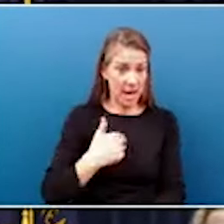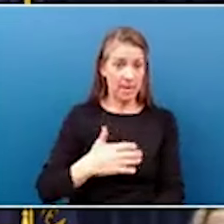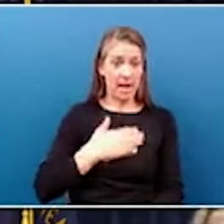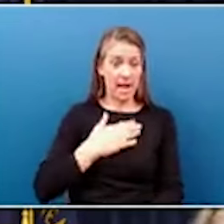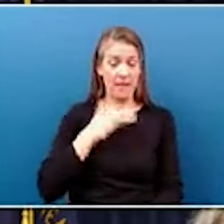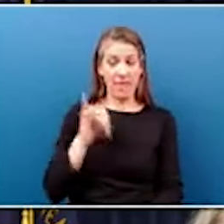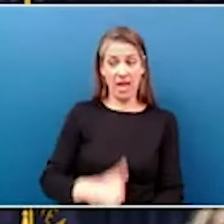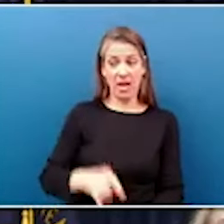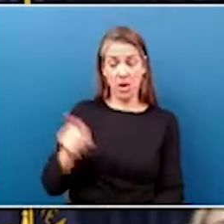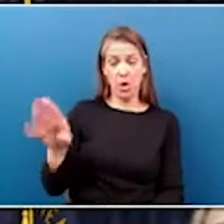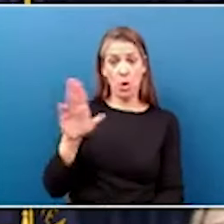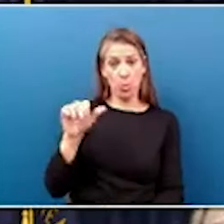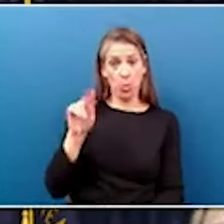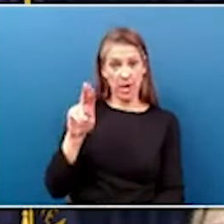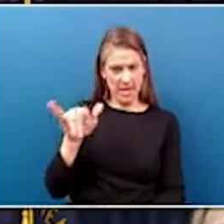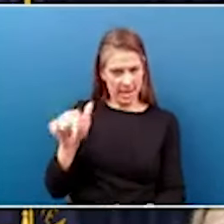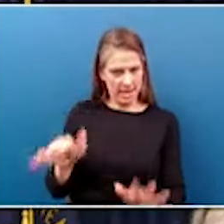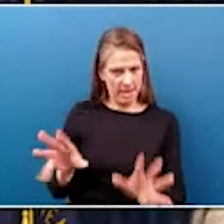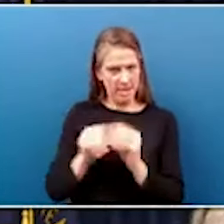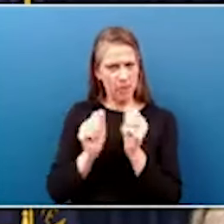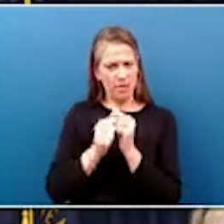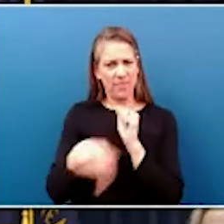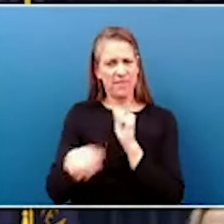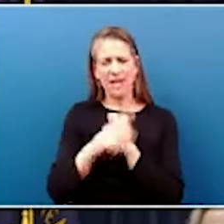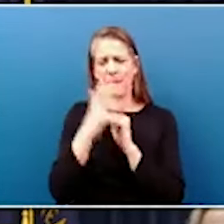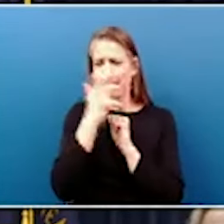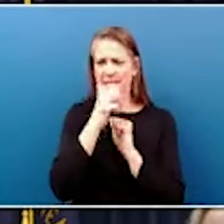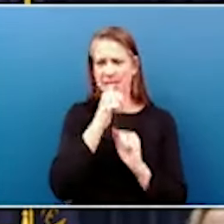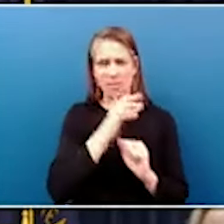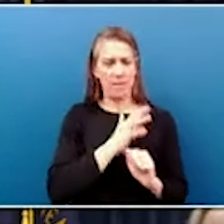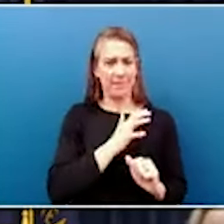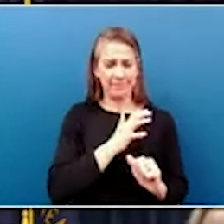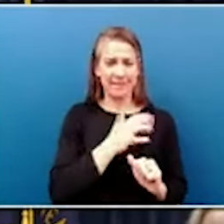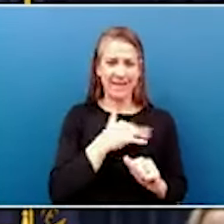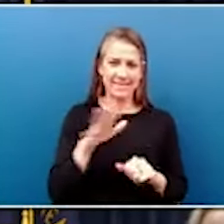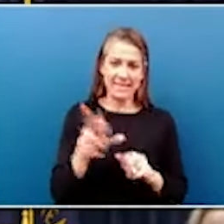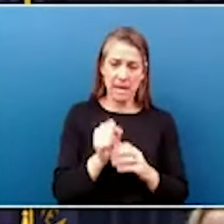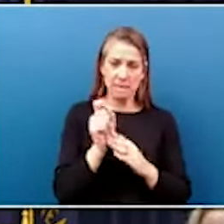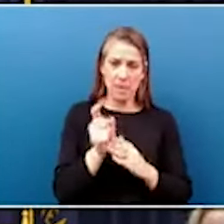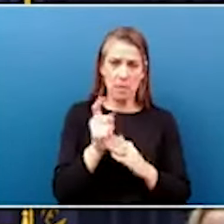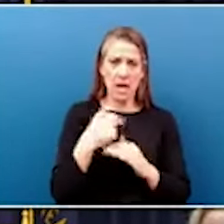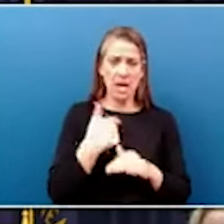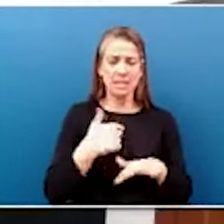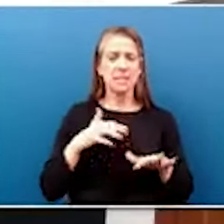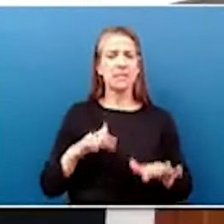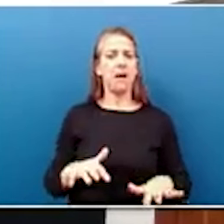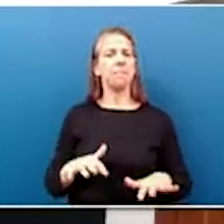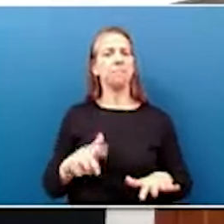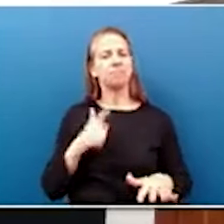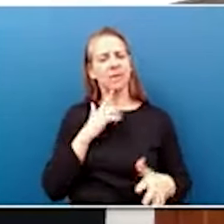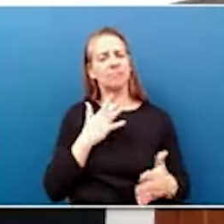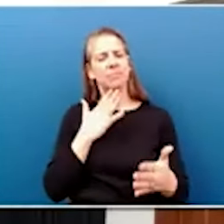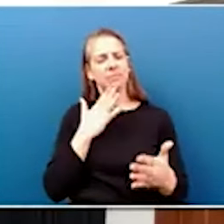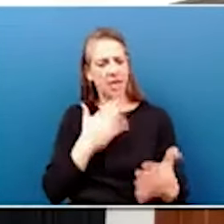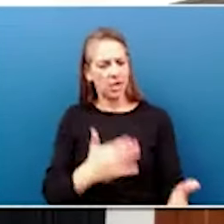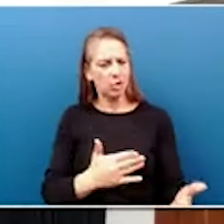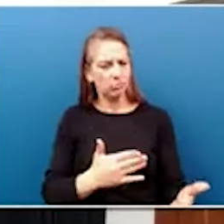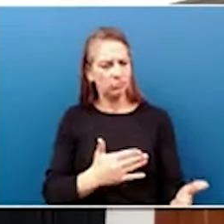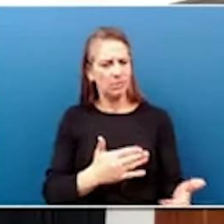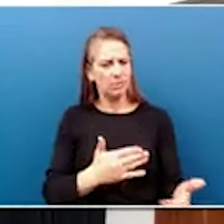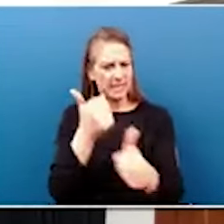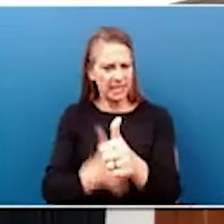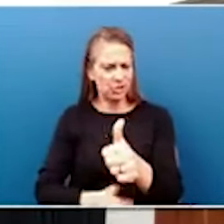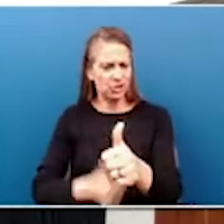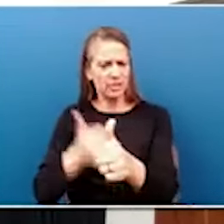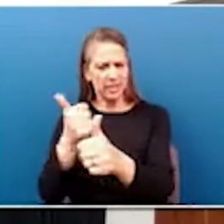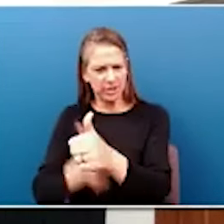chance to meet with some of these amazing women today. And I just want to take a moment for us to stop and to say thank you to each and every one of you. Thank